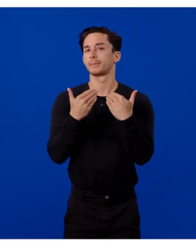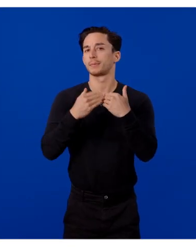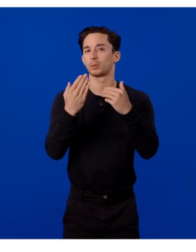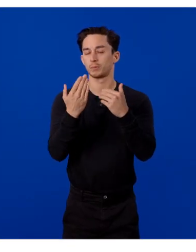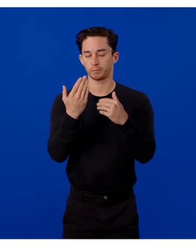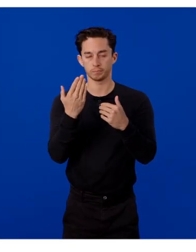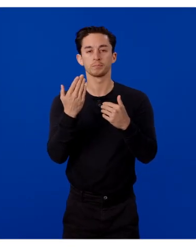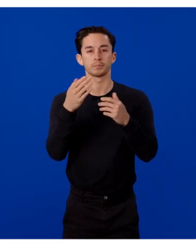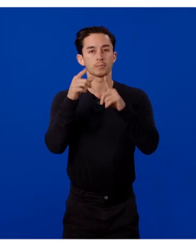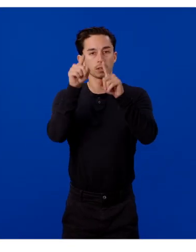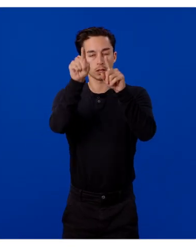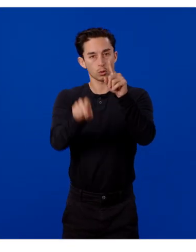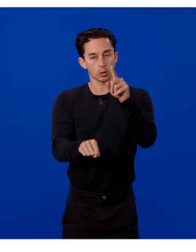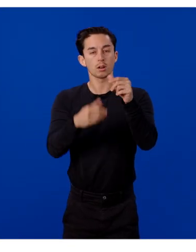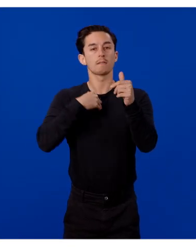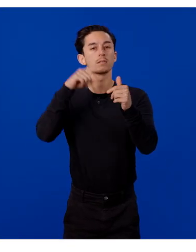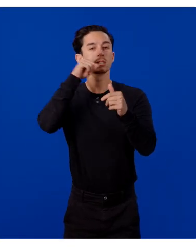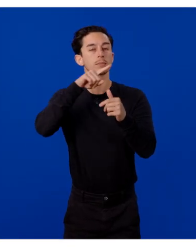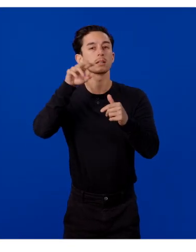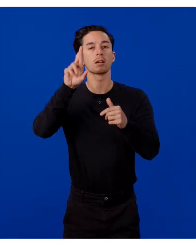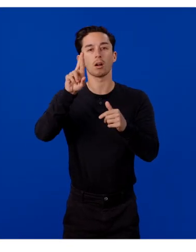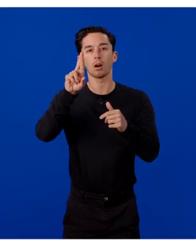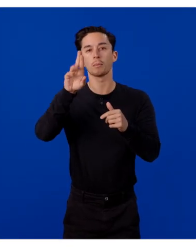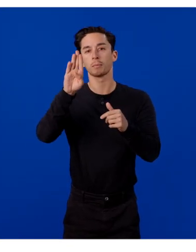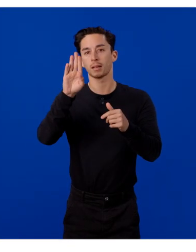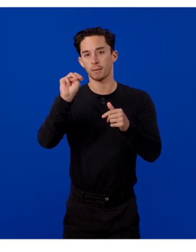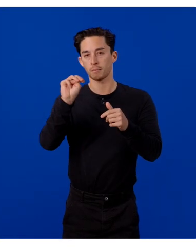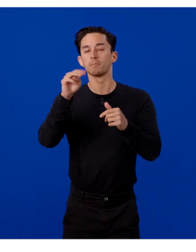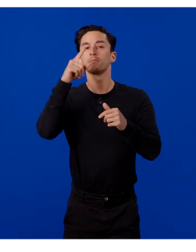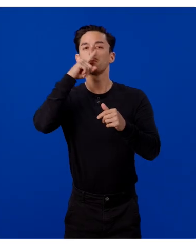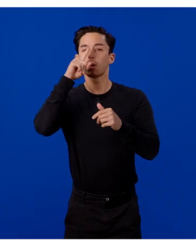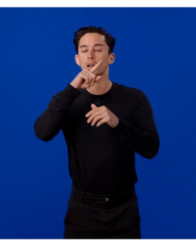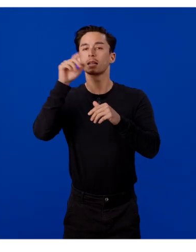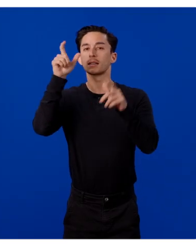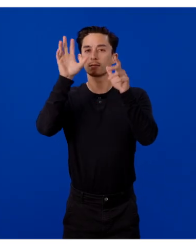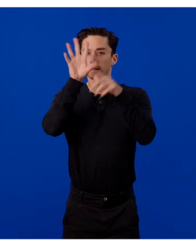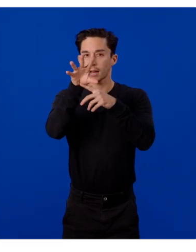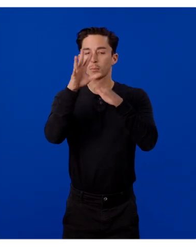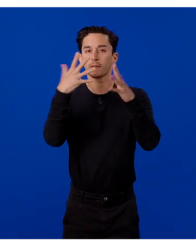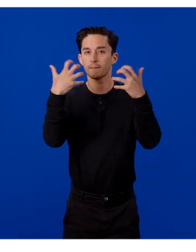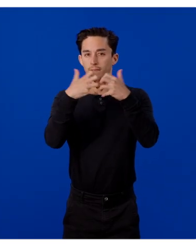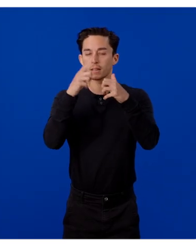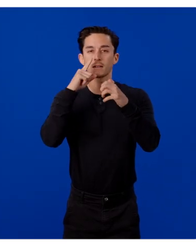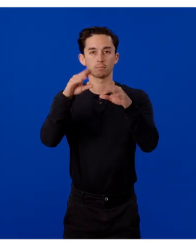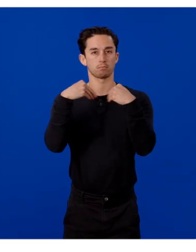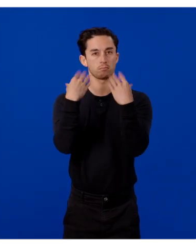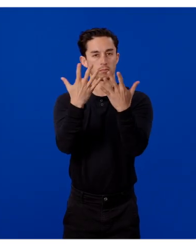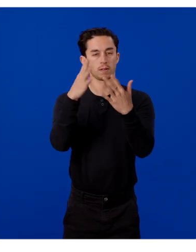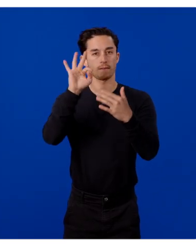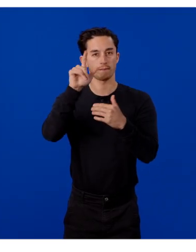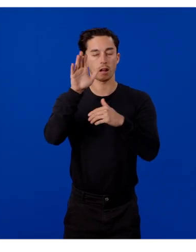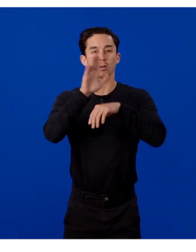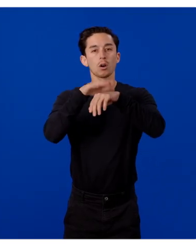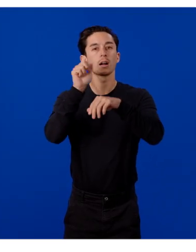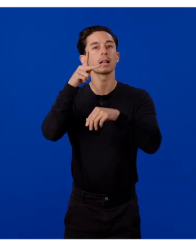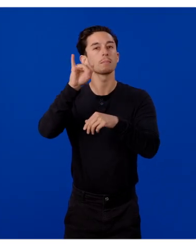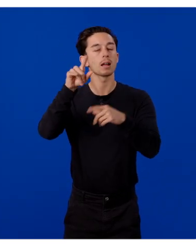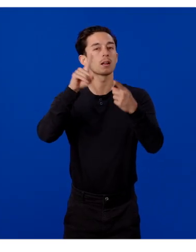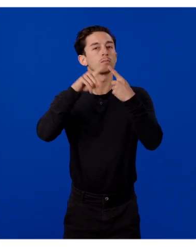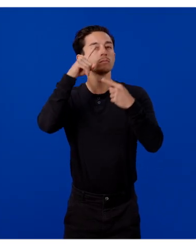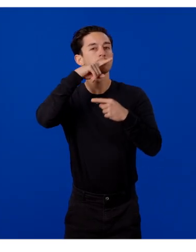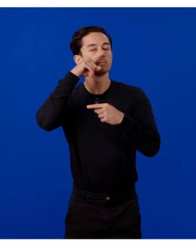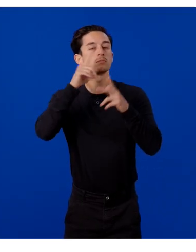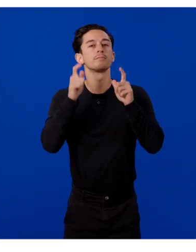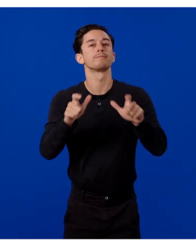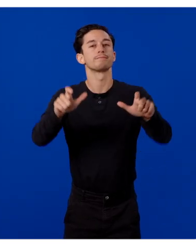here we're pairing simulated RBMs, then mocking camera feed by providing it a video file, and calling APIs to simulate putting the glasses